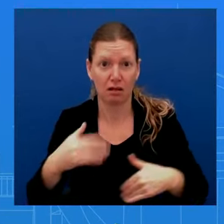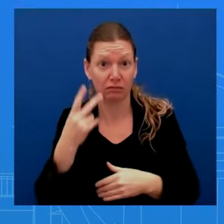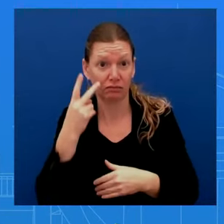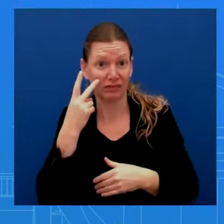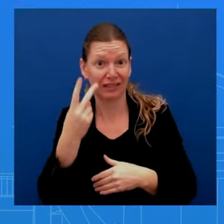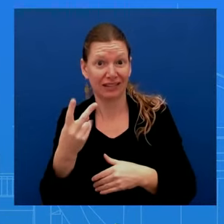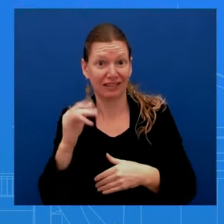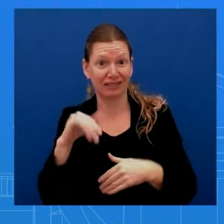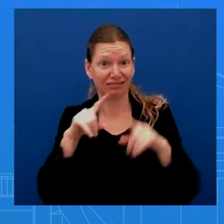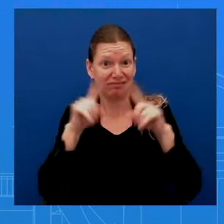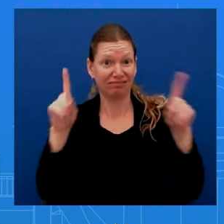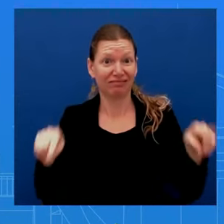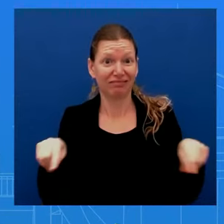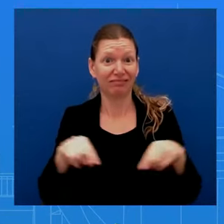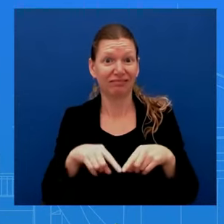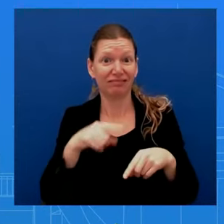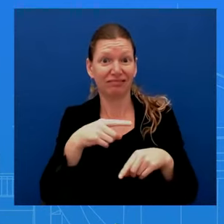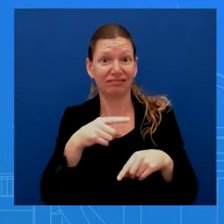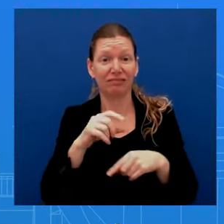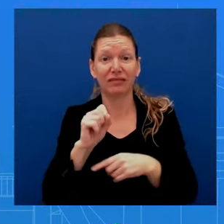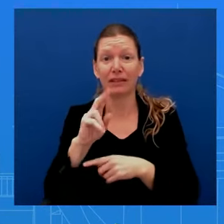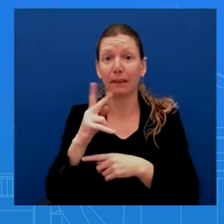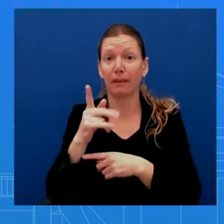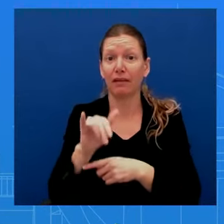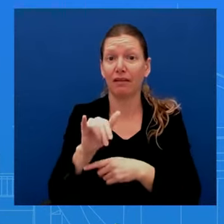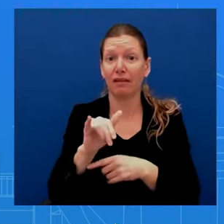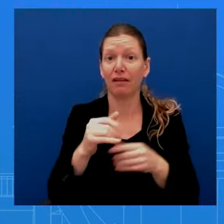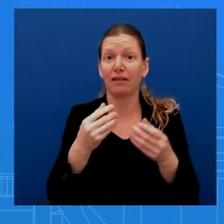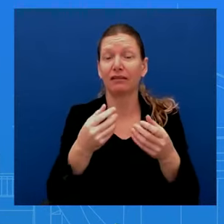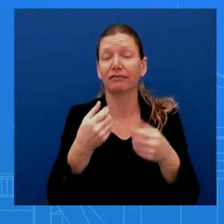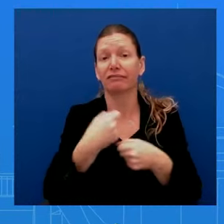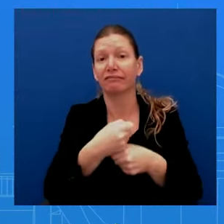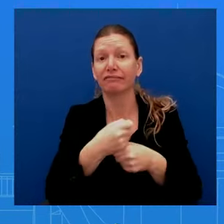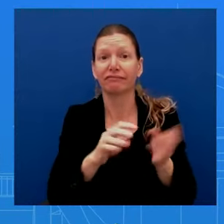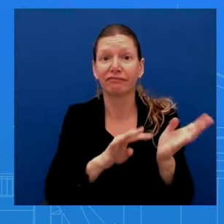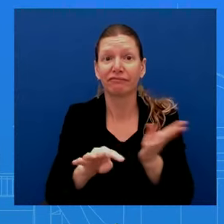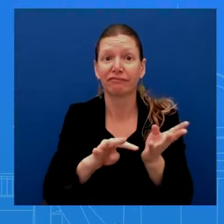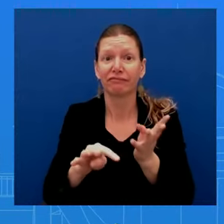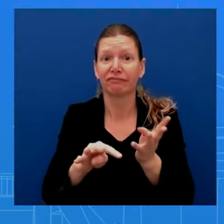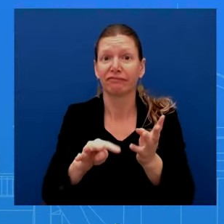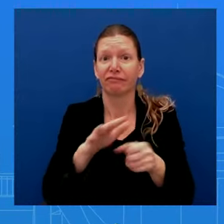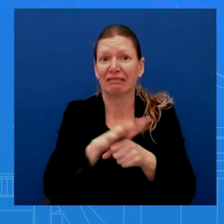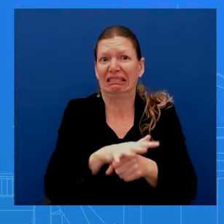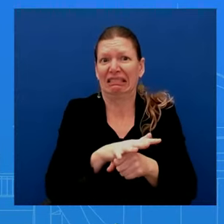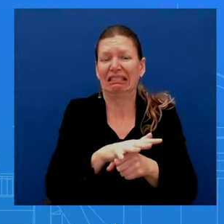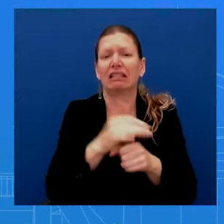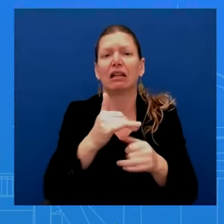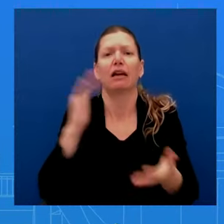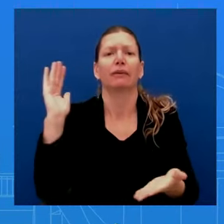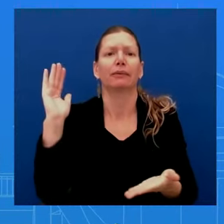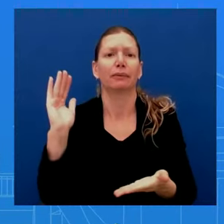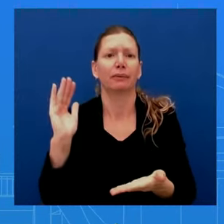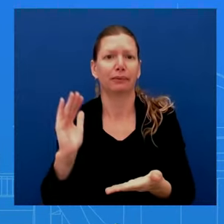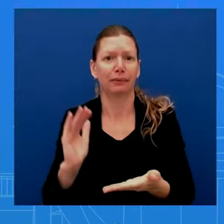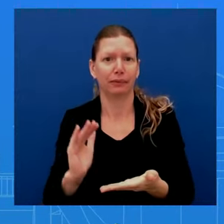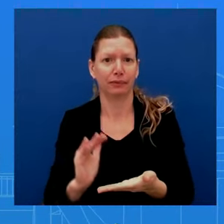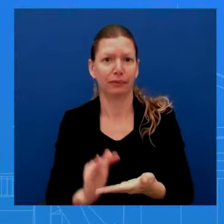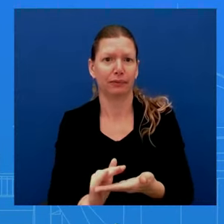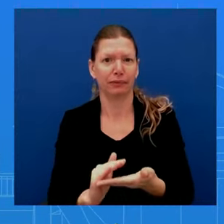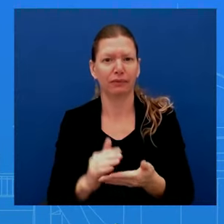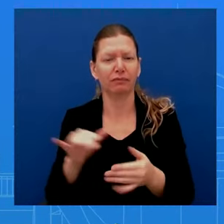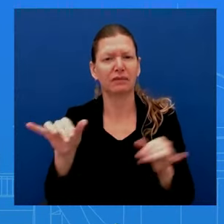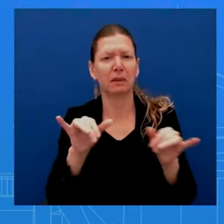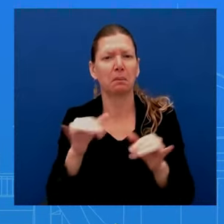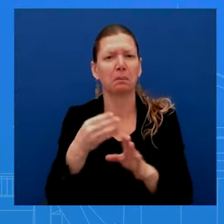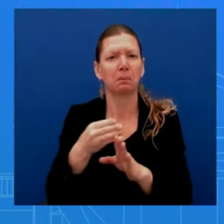measure that is the most comprehensive is down all the way back to pre-pandemic levels, which is due to all the work